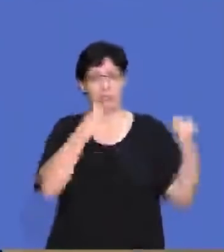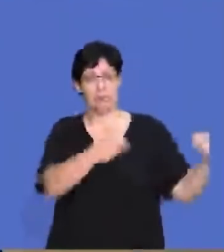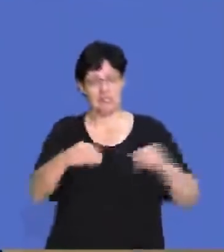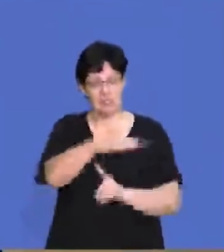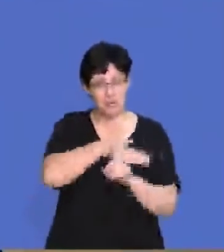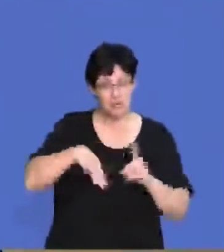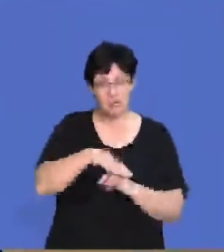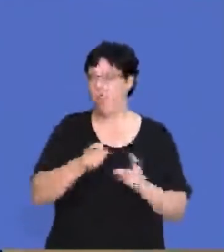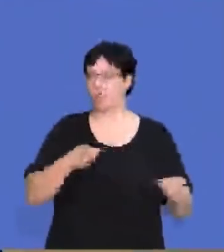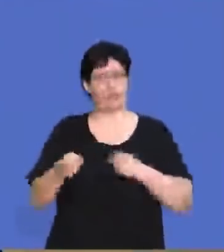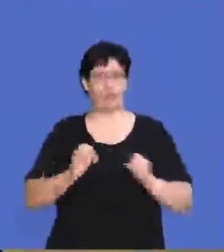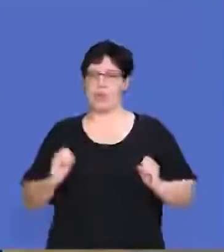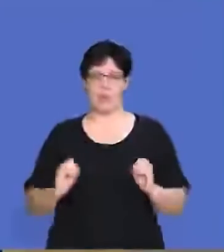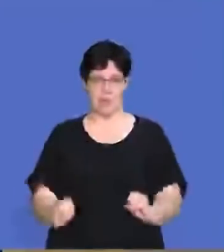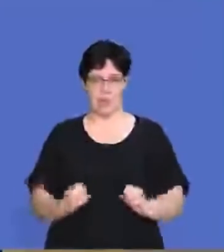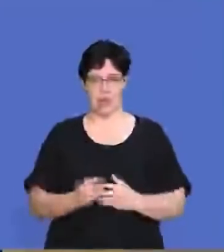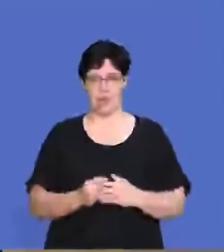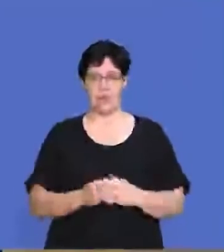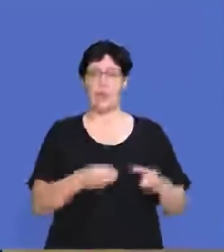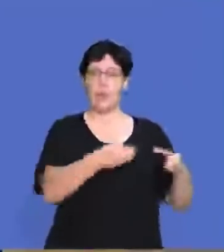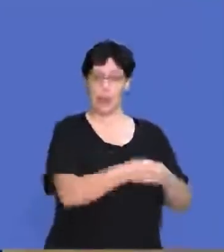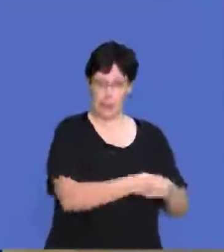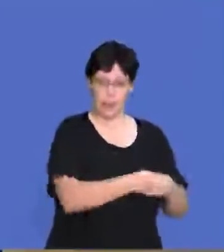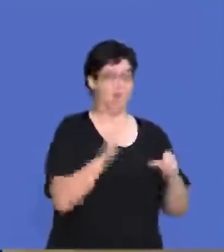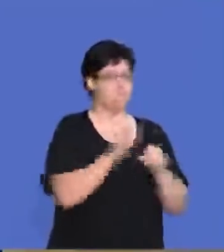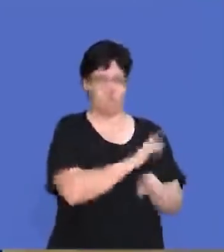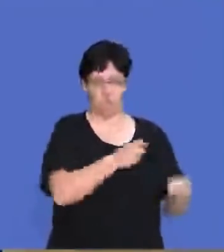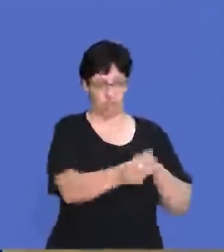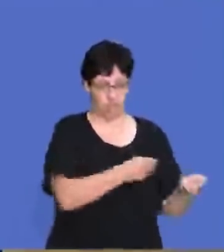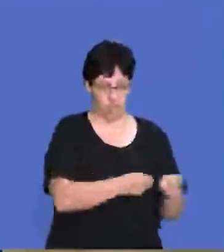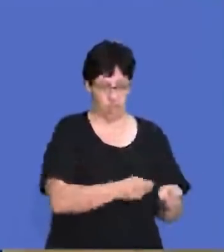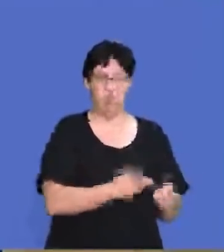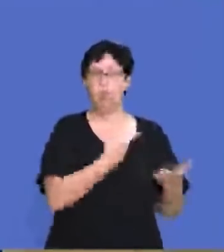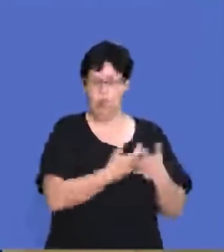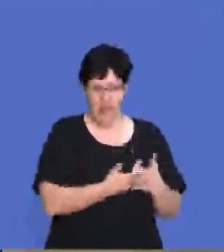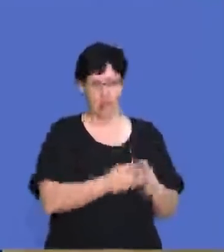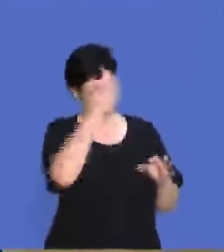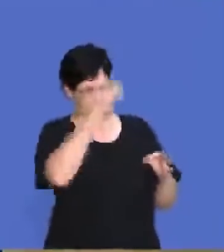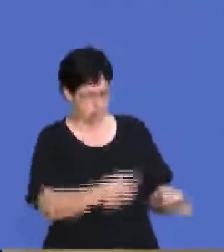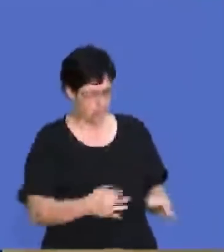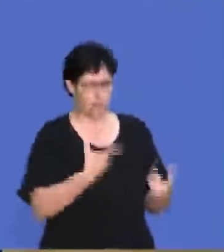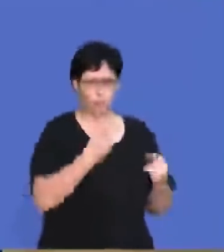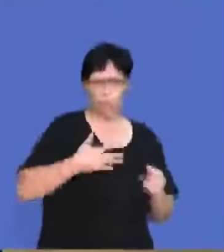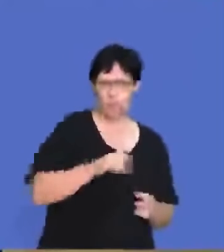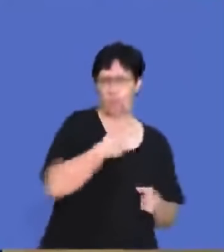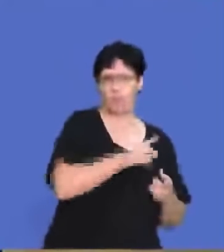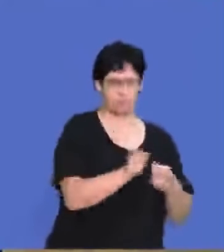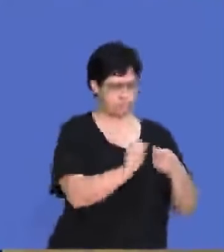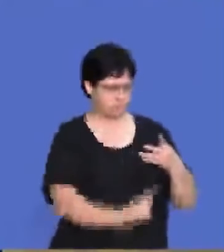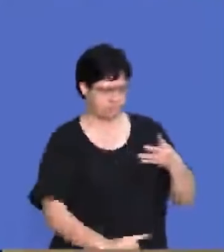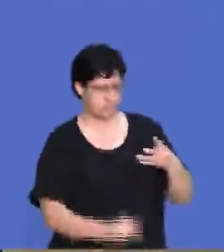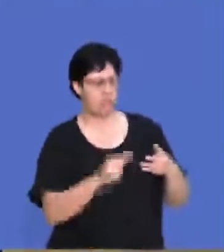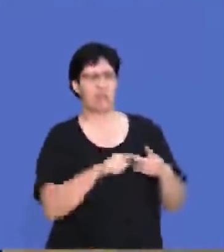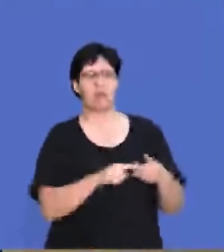environment, we have got no control. So you can see in the micro environment, we've got full control. We can sort out everything that we want.